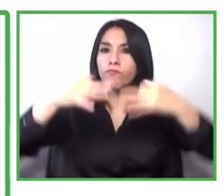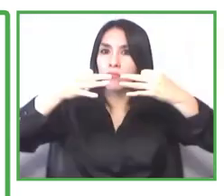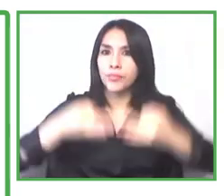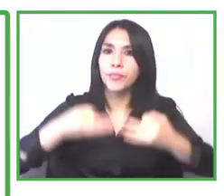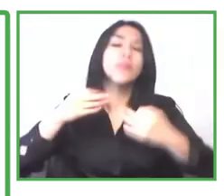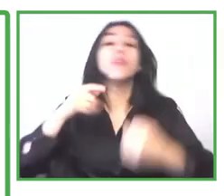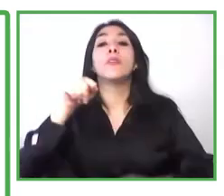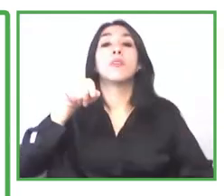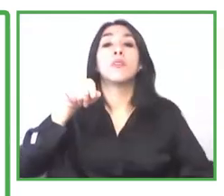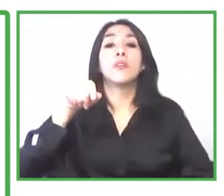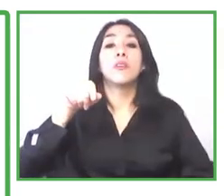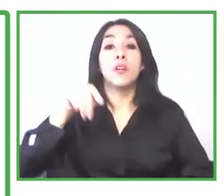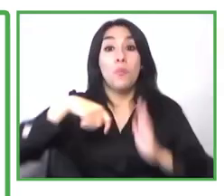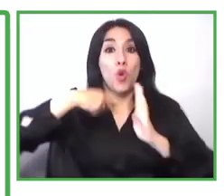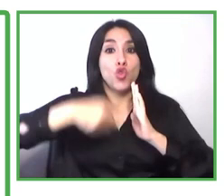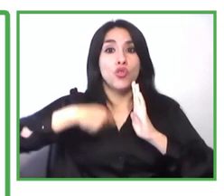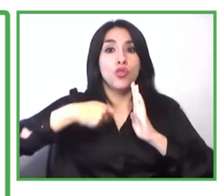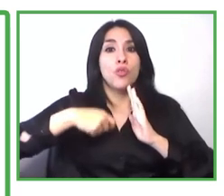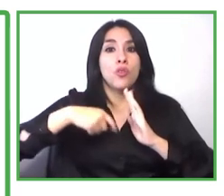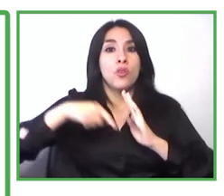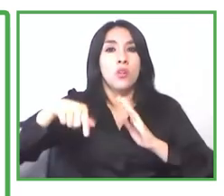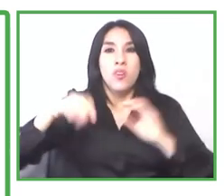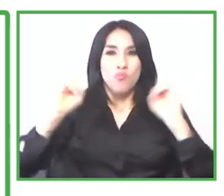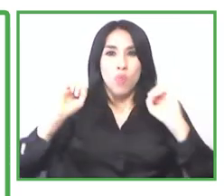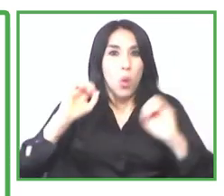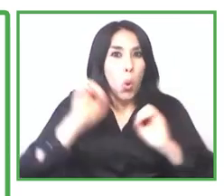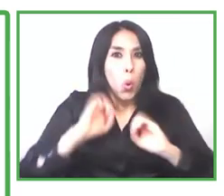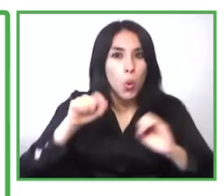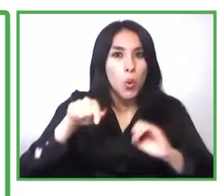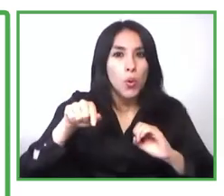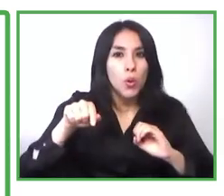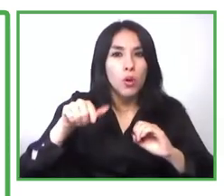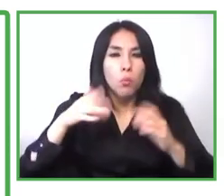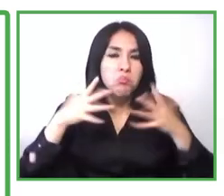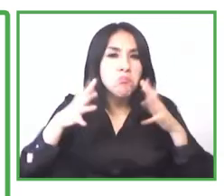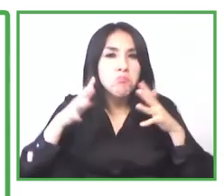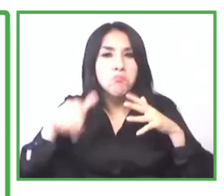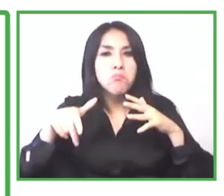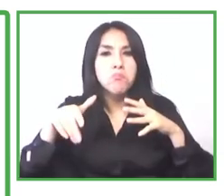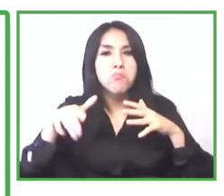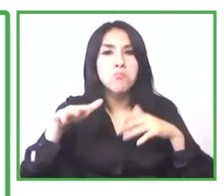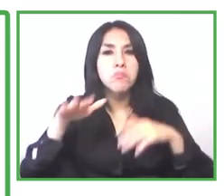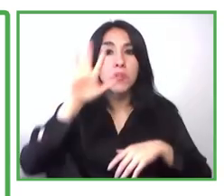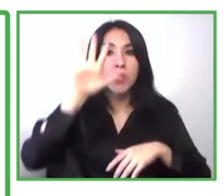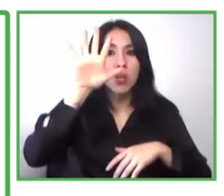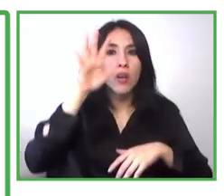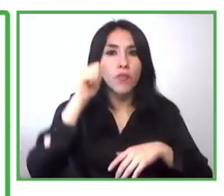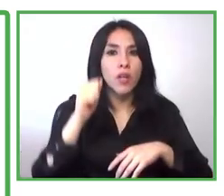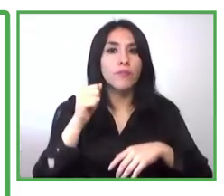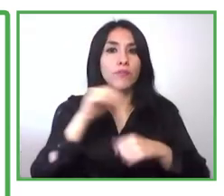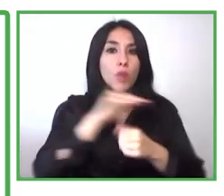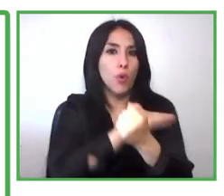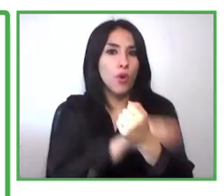or the aims of this project we selected five seven internships that were subject to an expert